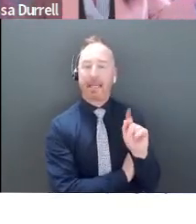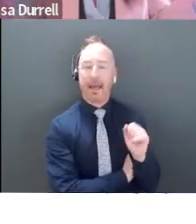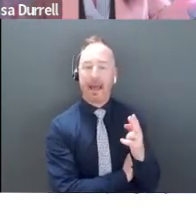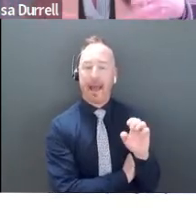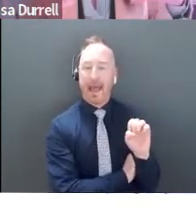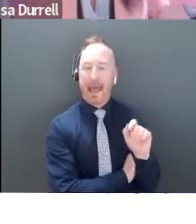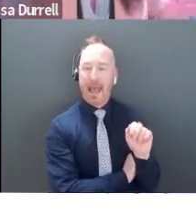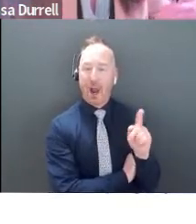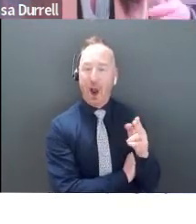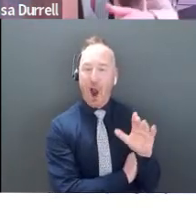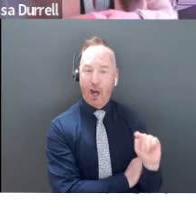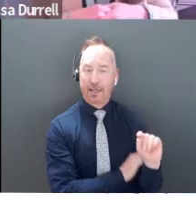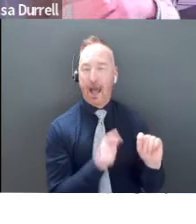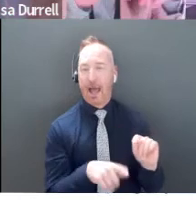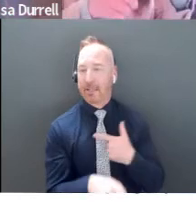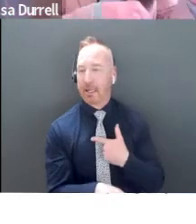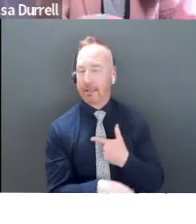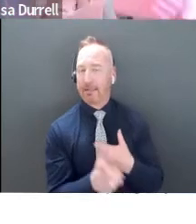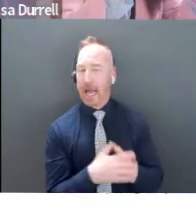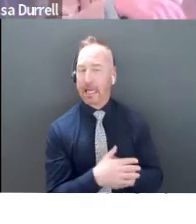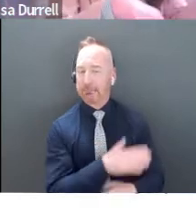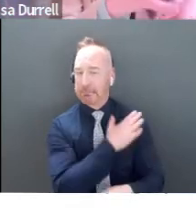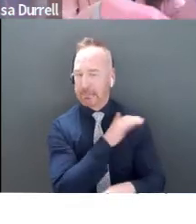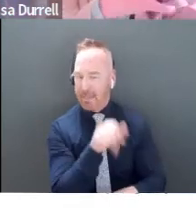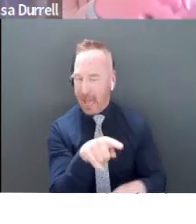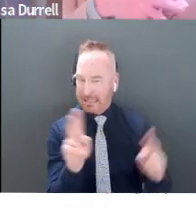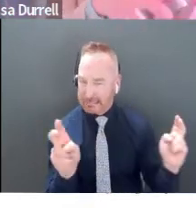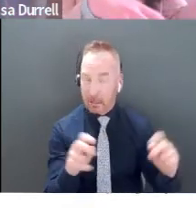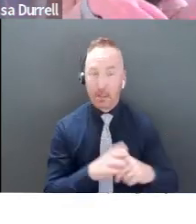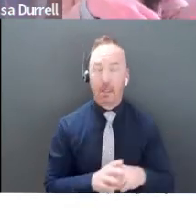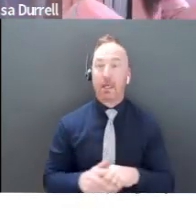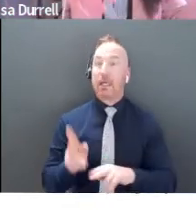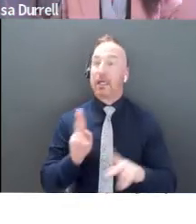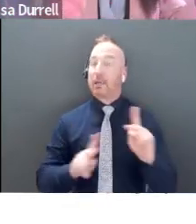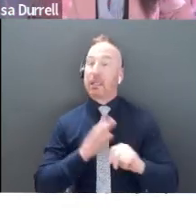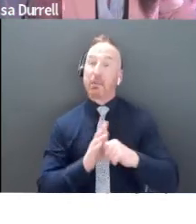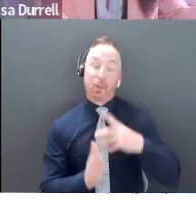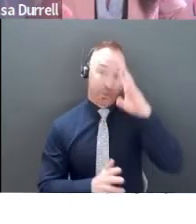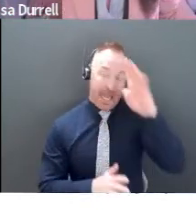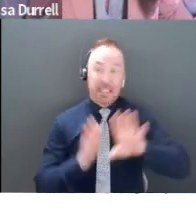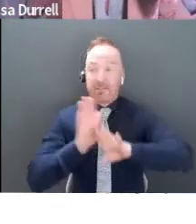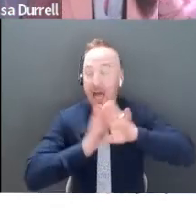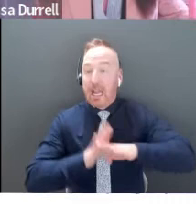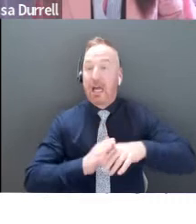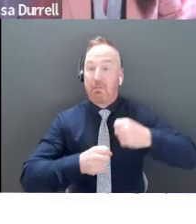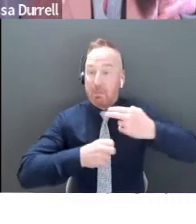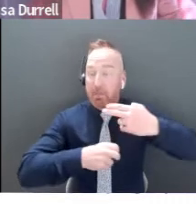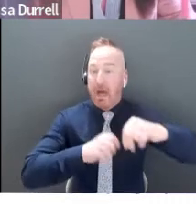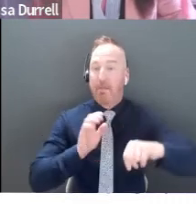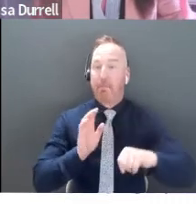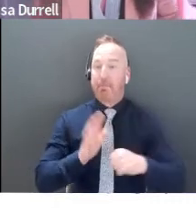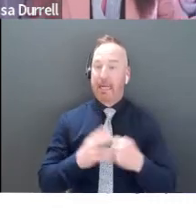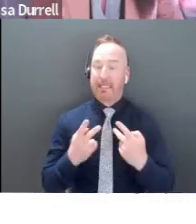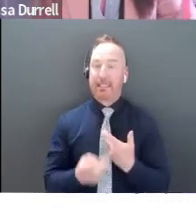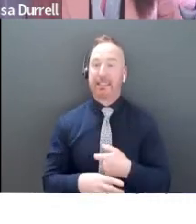it is to just do it. I hear so many people like they're writing, they're creating pitch deck after pitch deck, sit down with a pitch